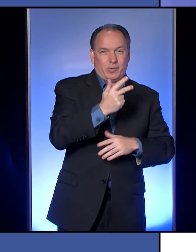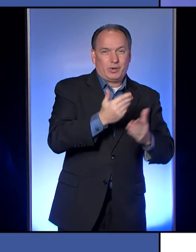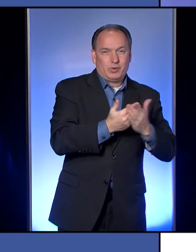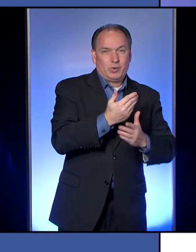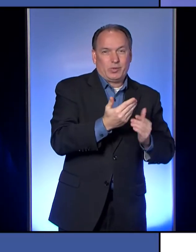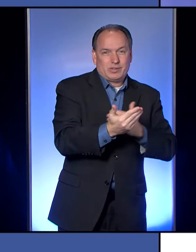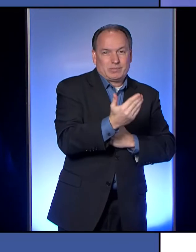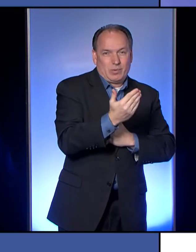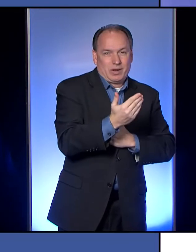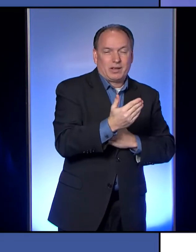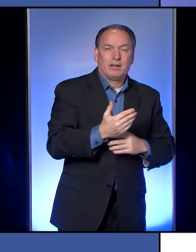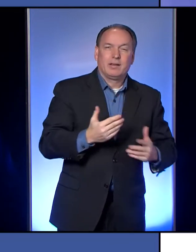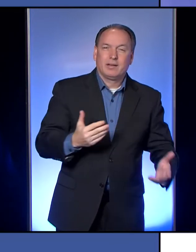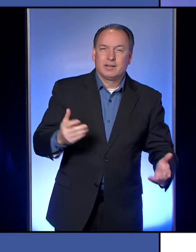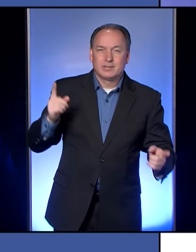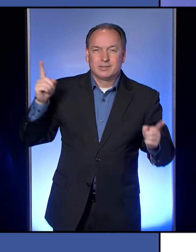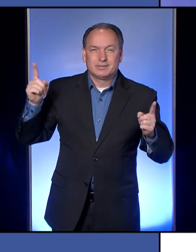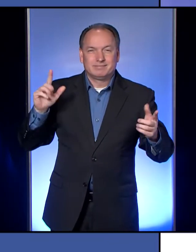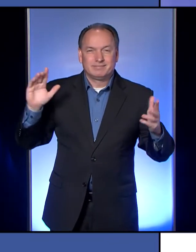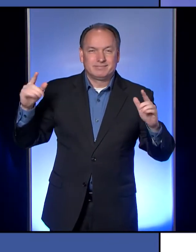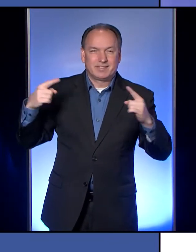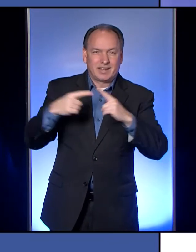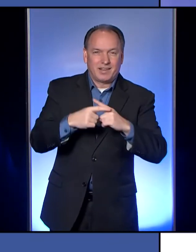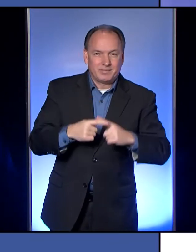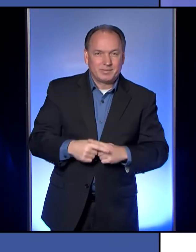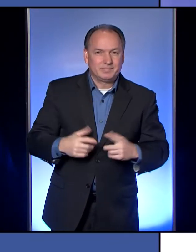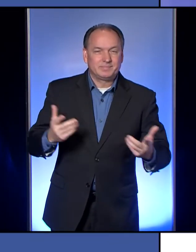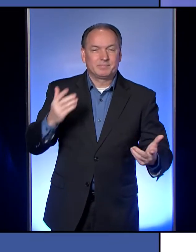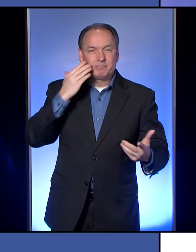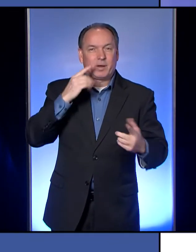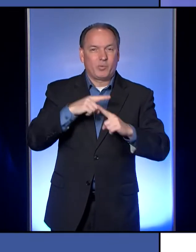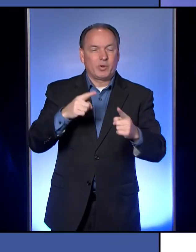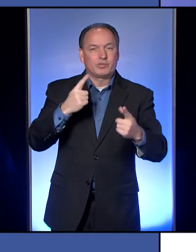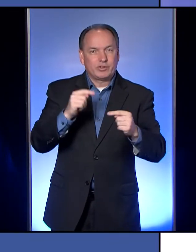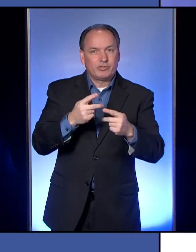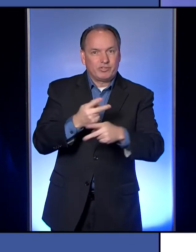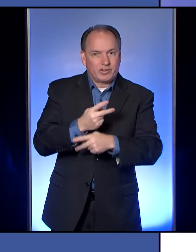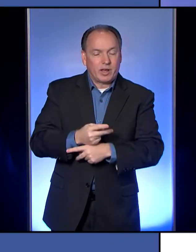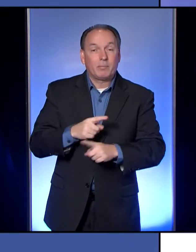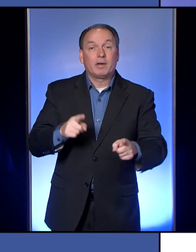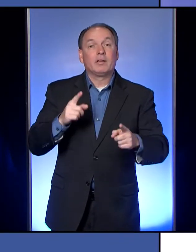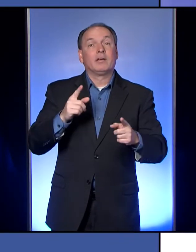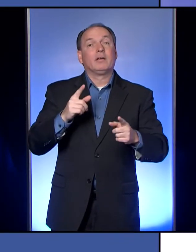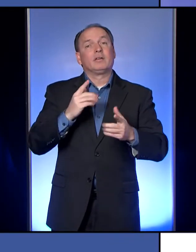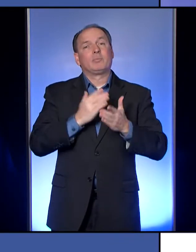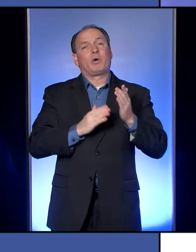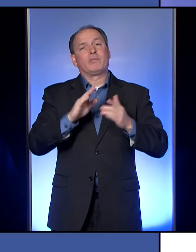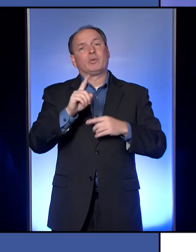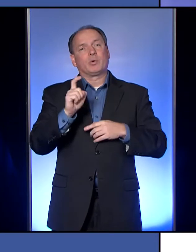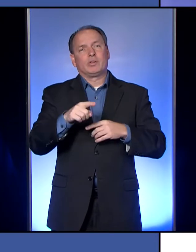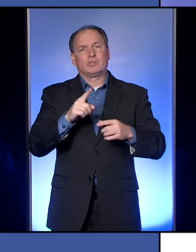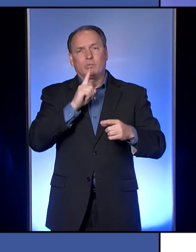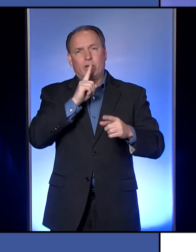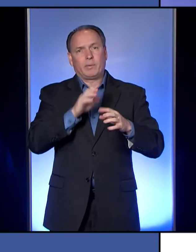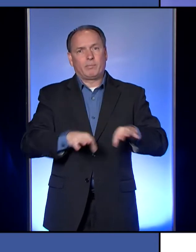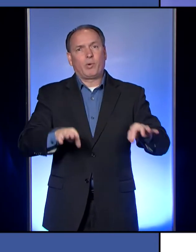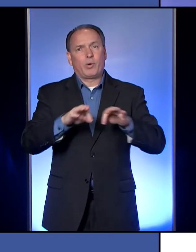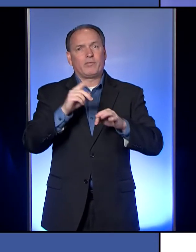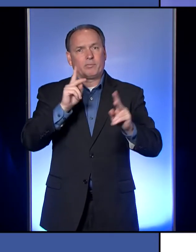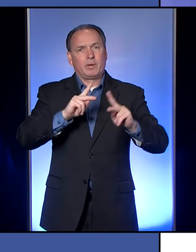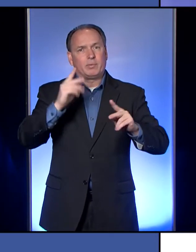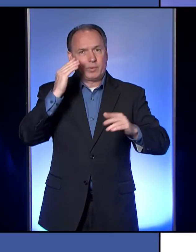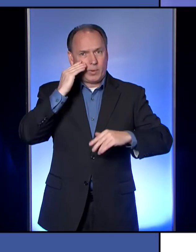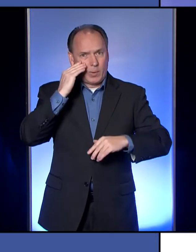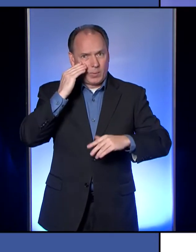we're trying to work this out and figure it out. But to your part of your question, um, which is really important for people to